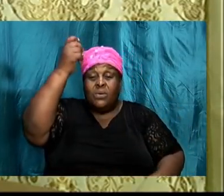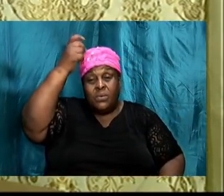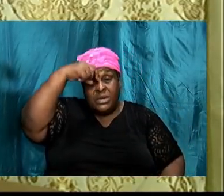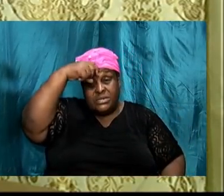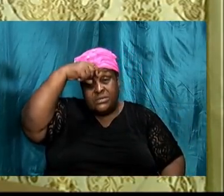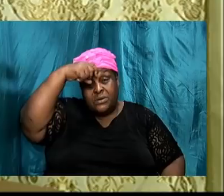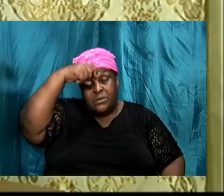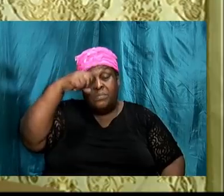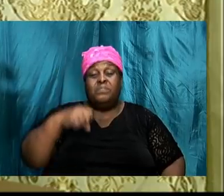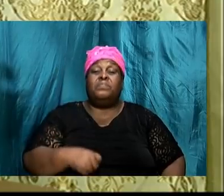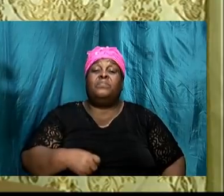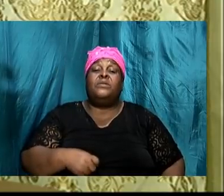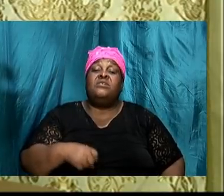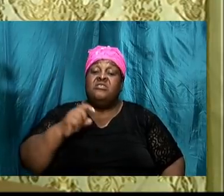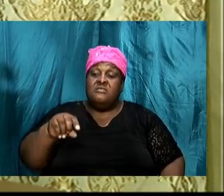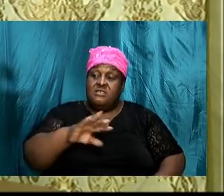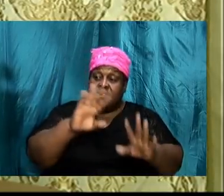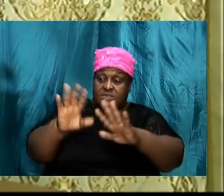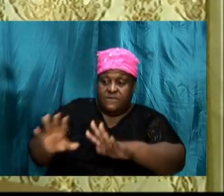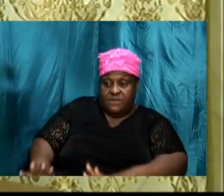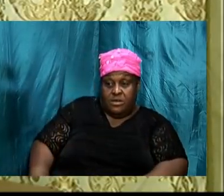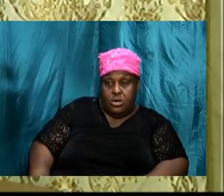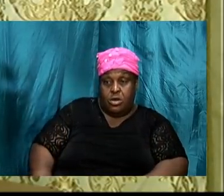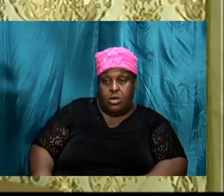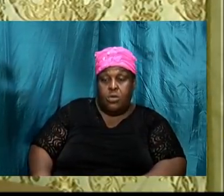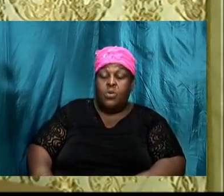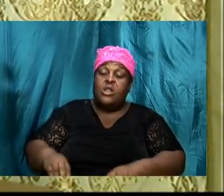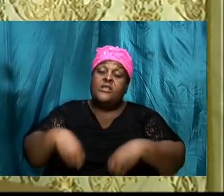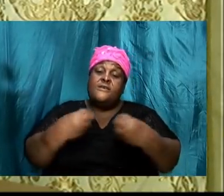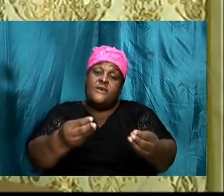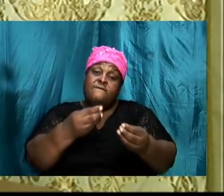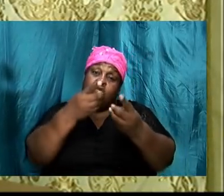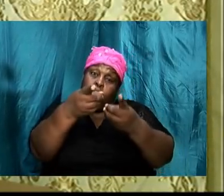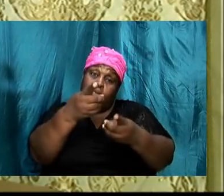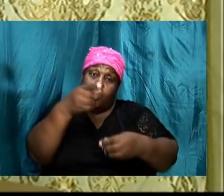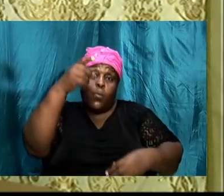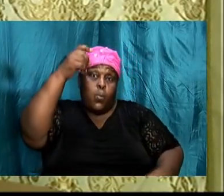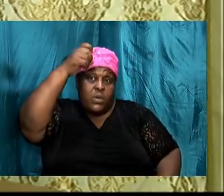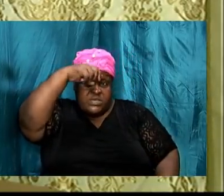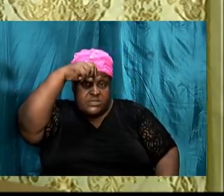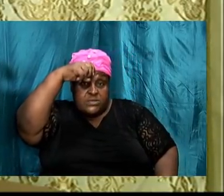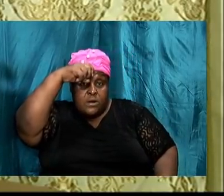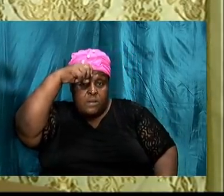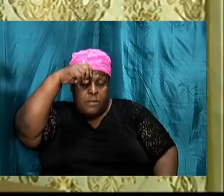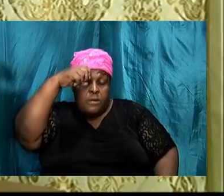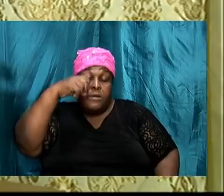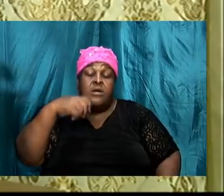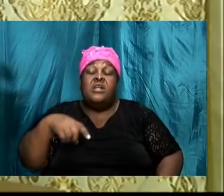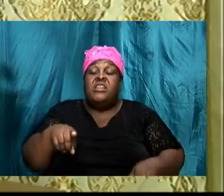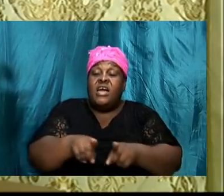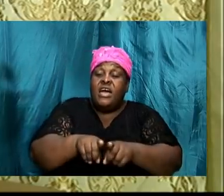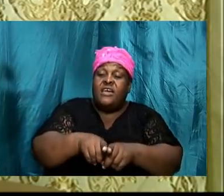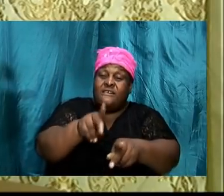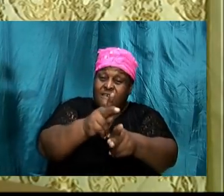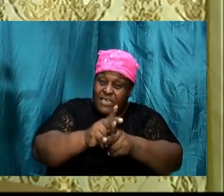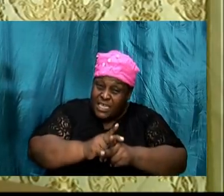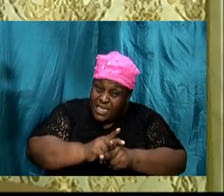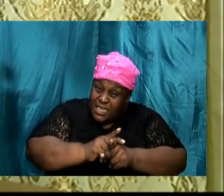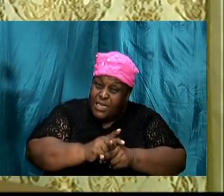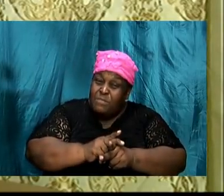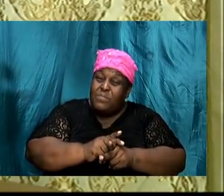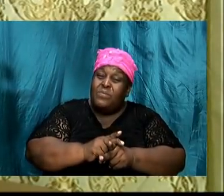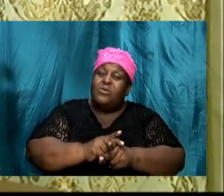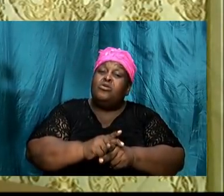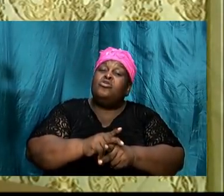This fear of the Lord will produce wisdom. This wisdom like a fuel that will keep an engine